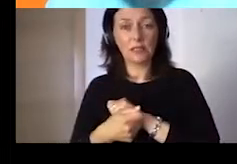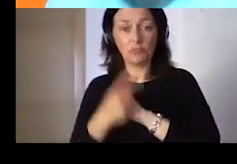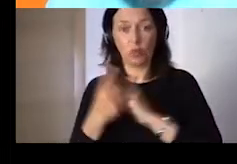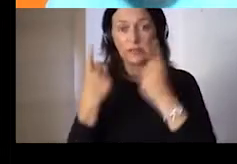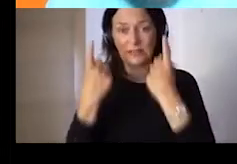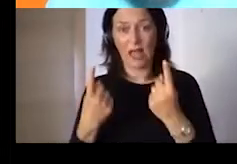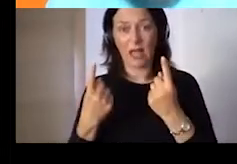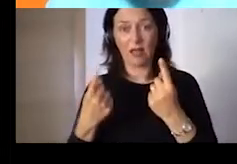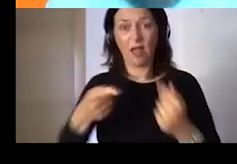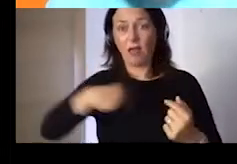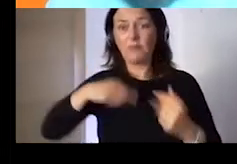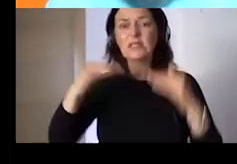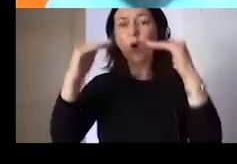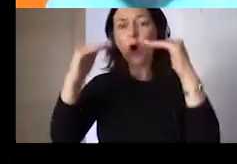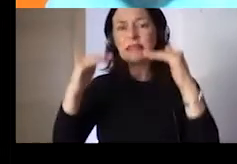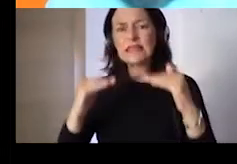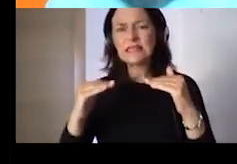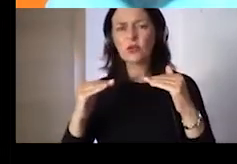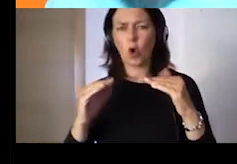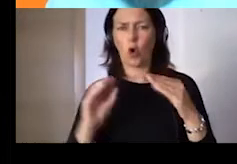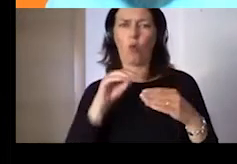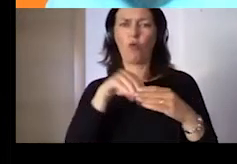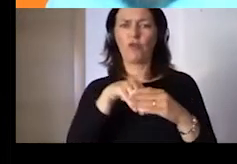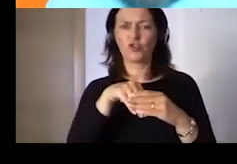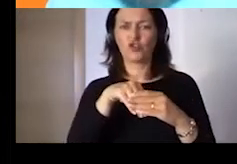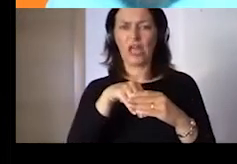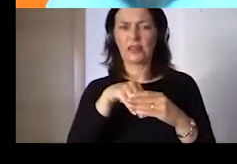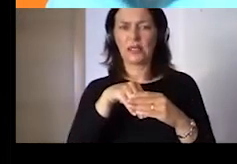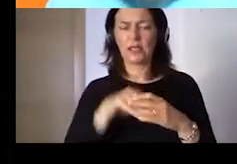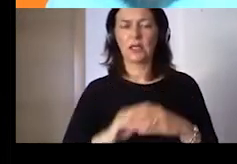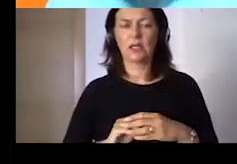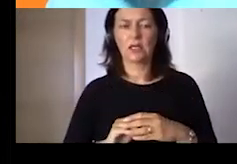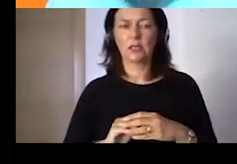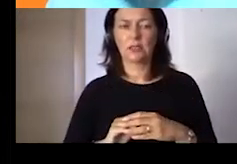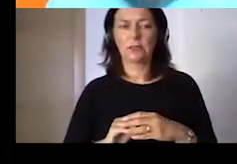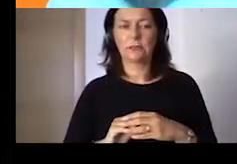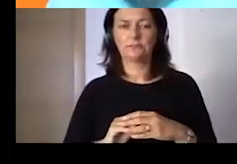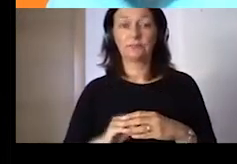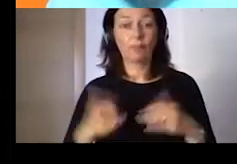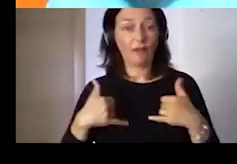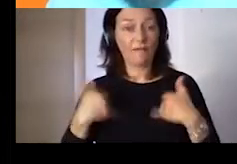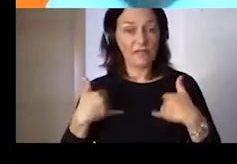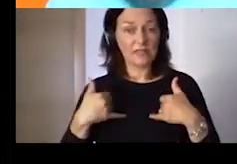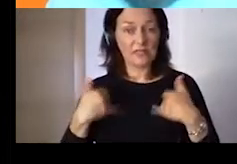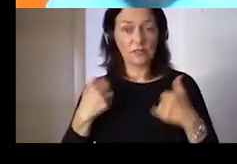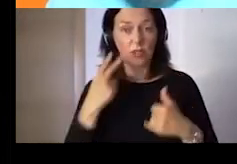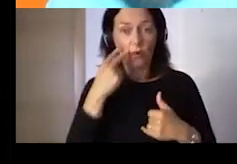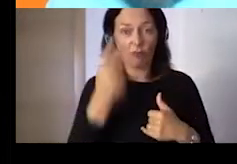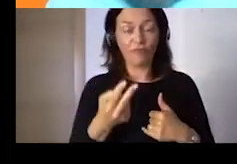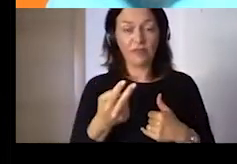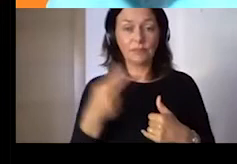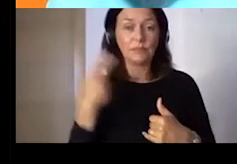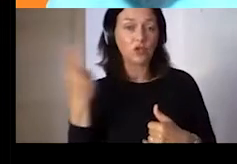glad to discover that Slovenia stands in the